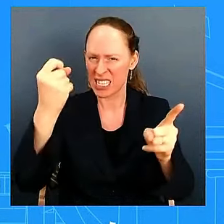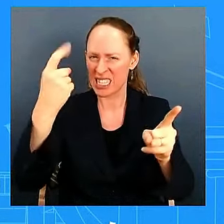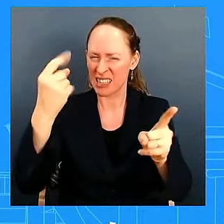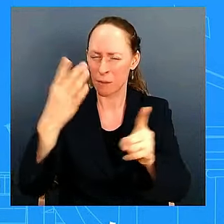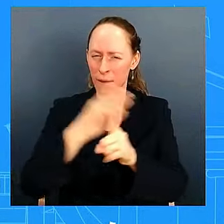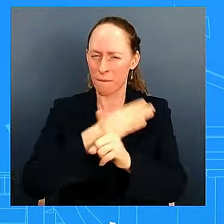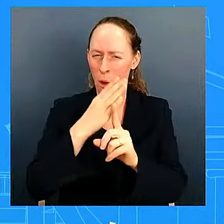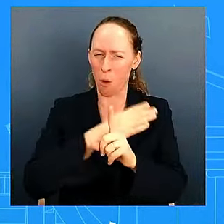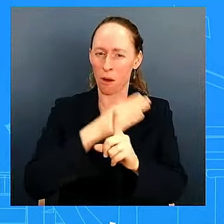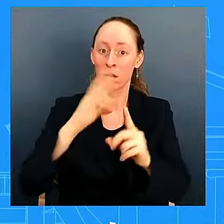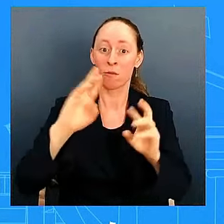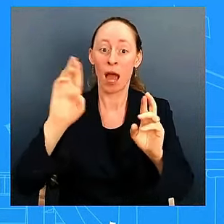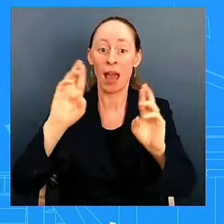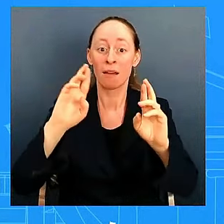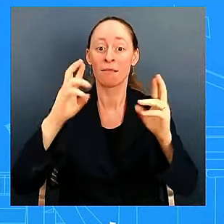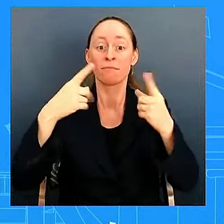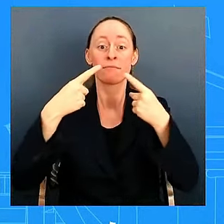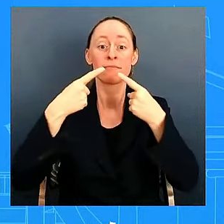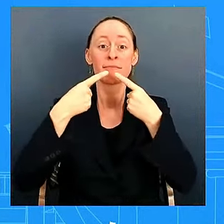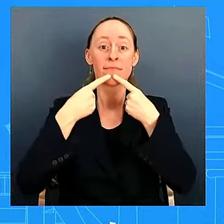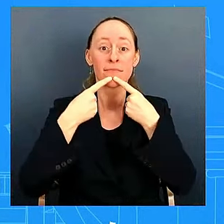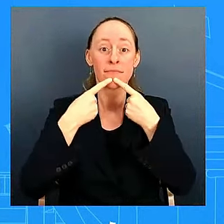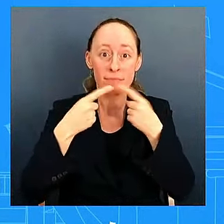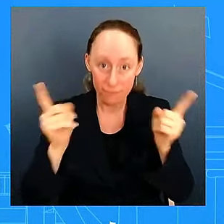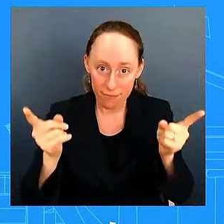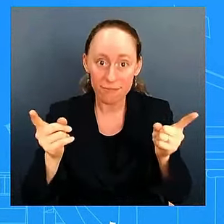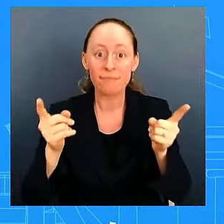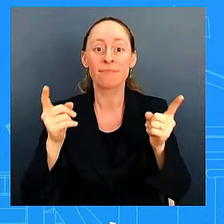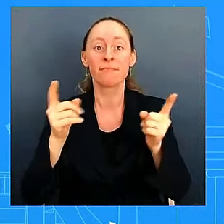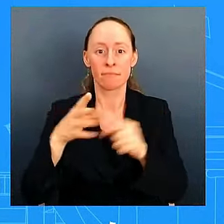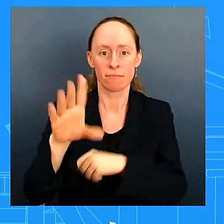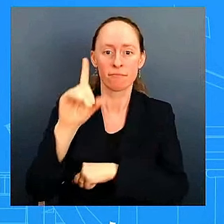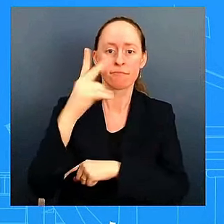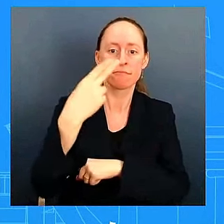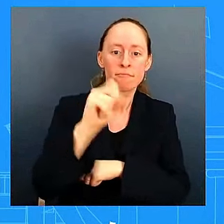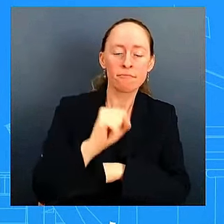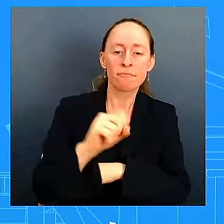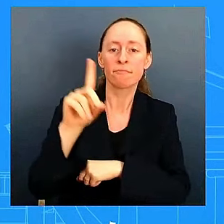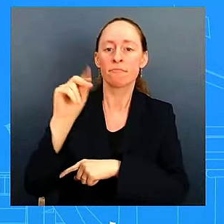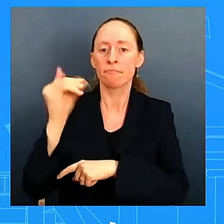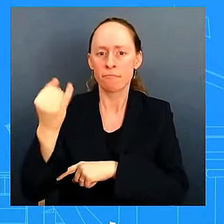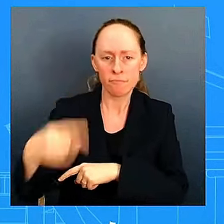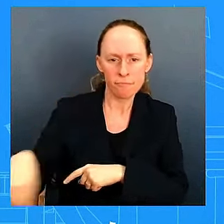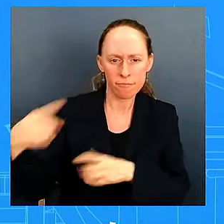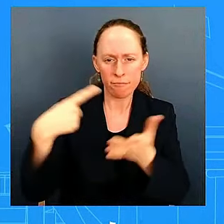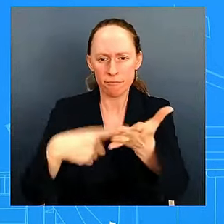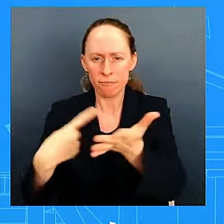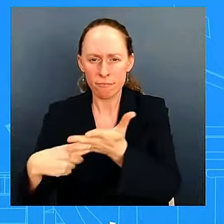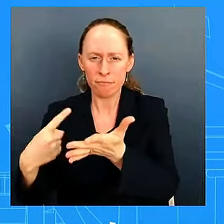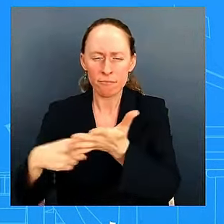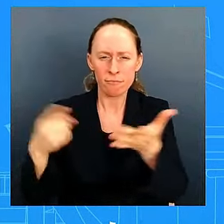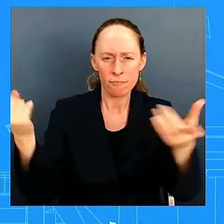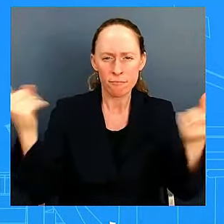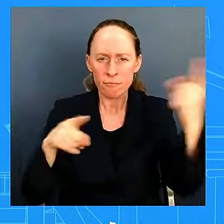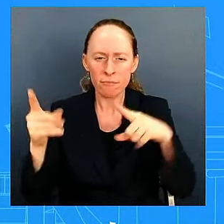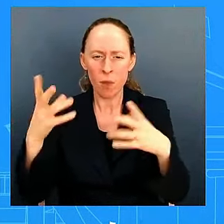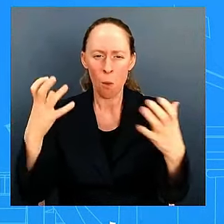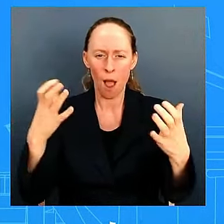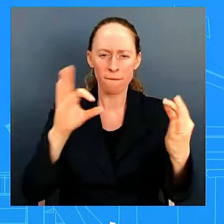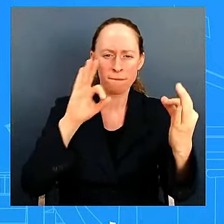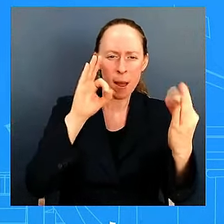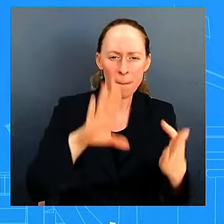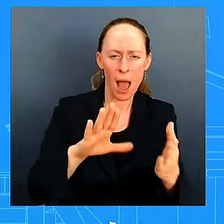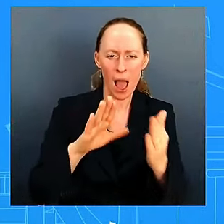process right to get uh to get feedback uh to get responses on uh on the rule and now we have